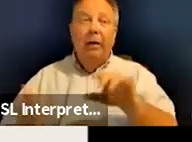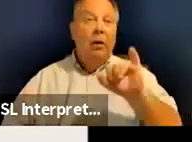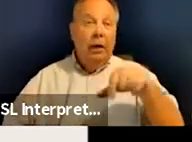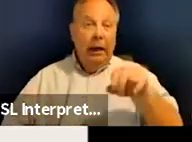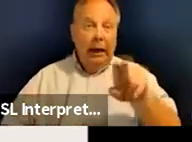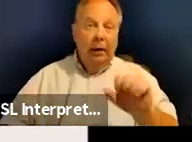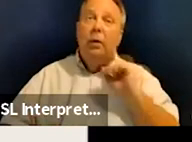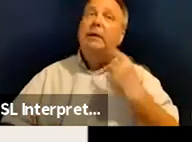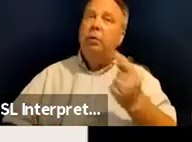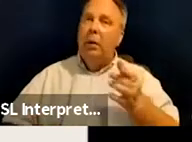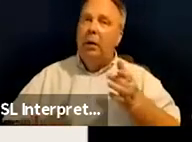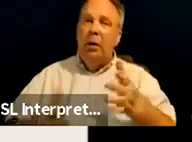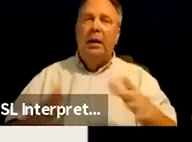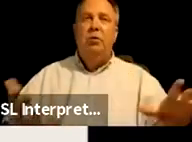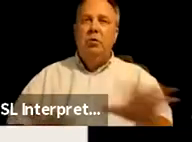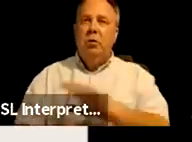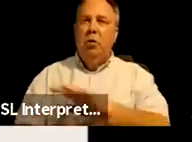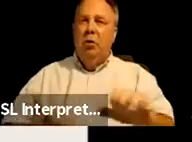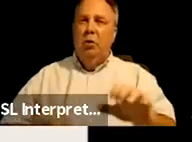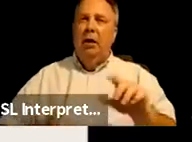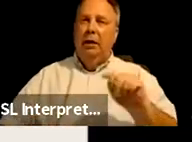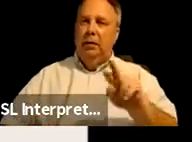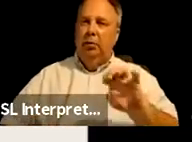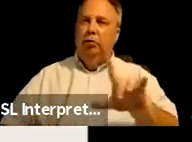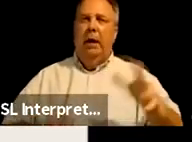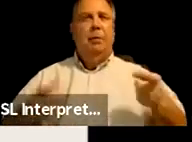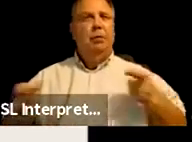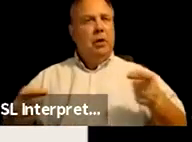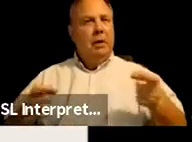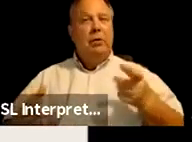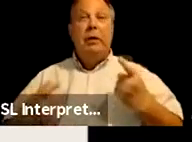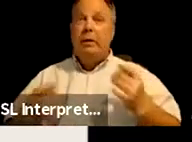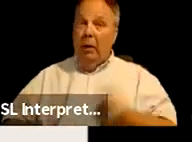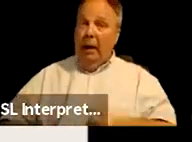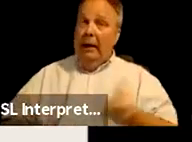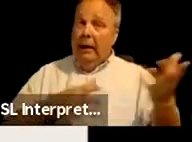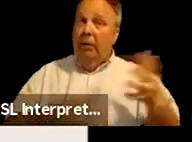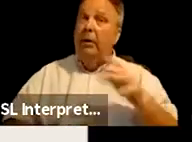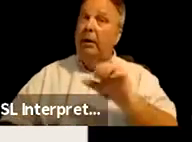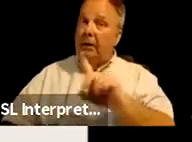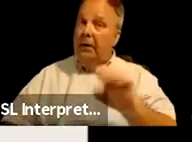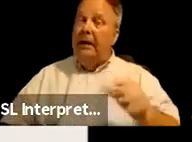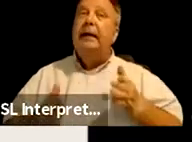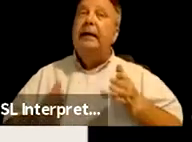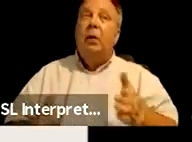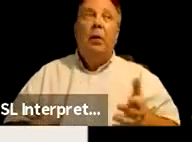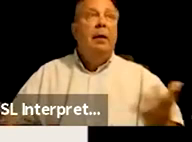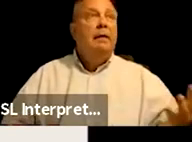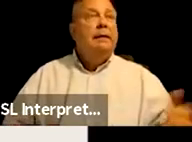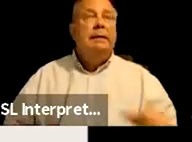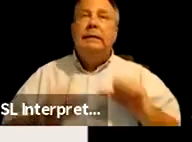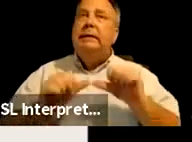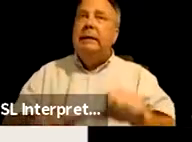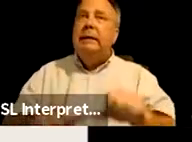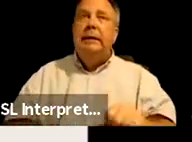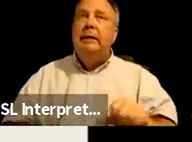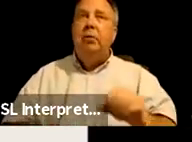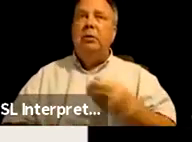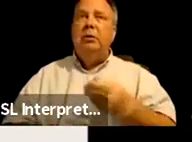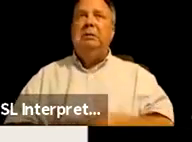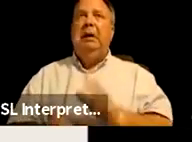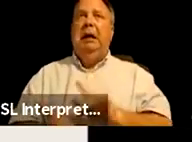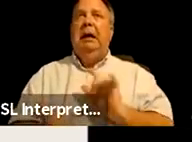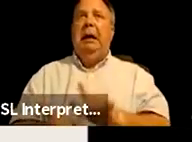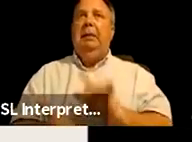to undermine tribal sovereignty and trying to get rid of the ADA as a way of just continuing capitalism at all